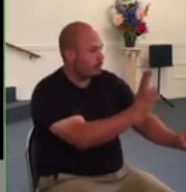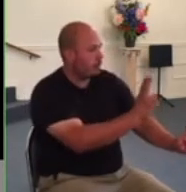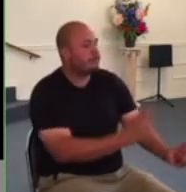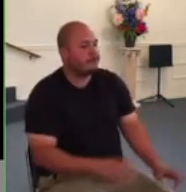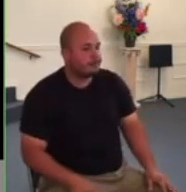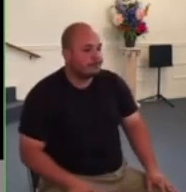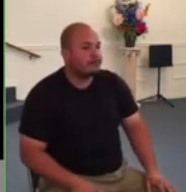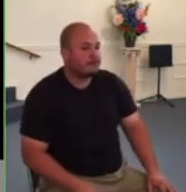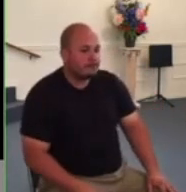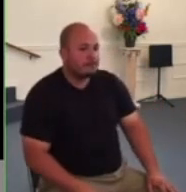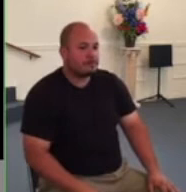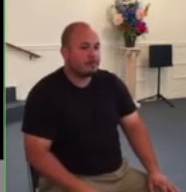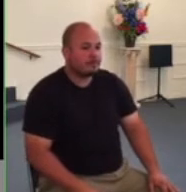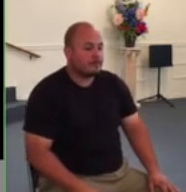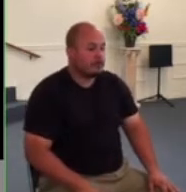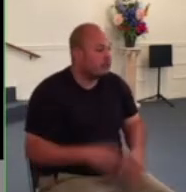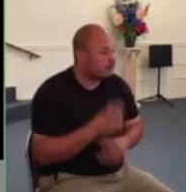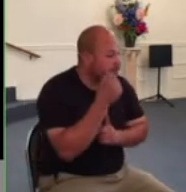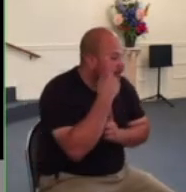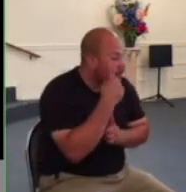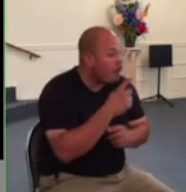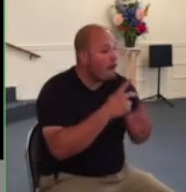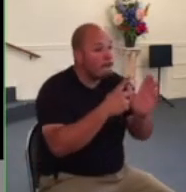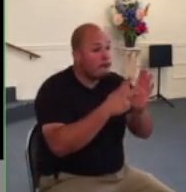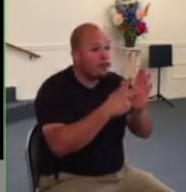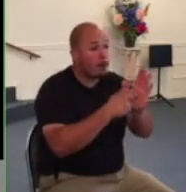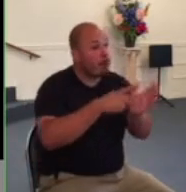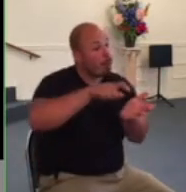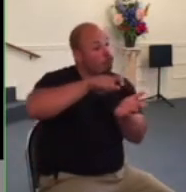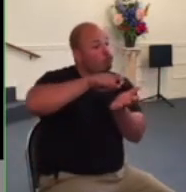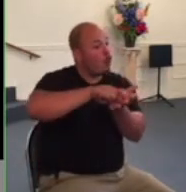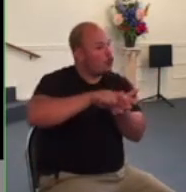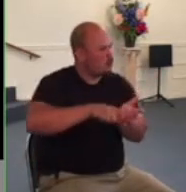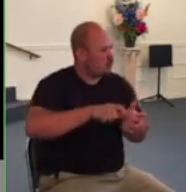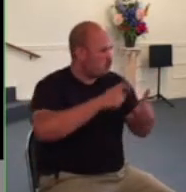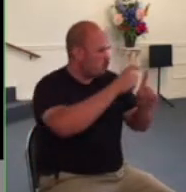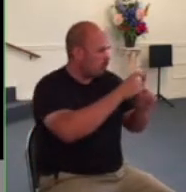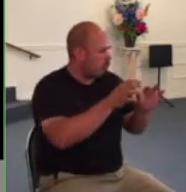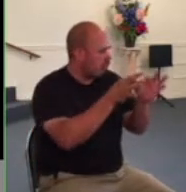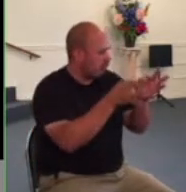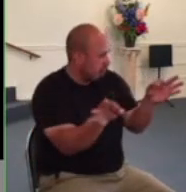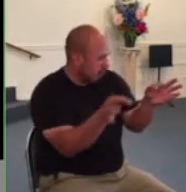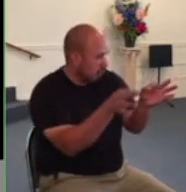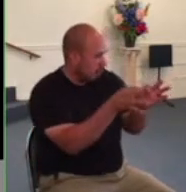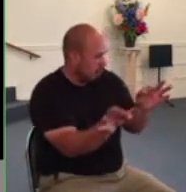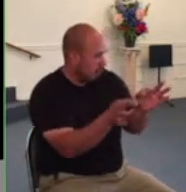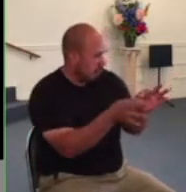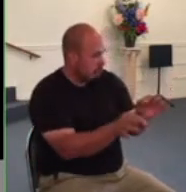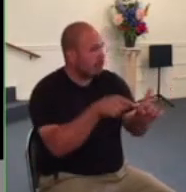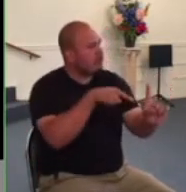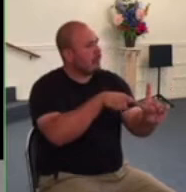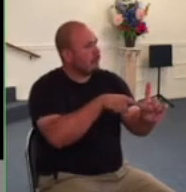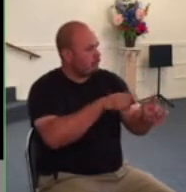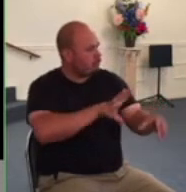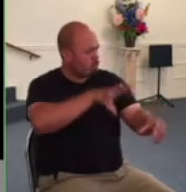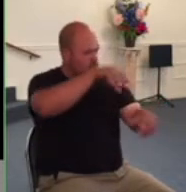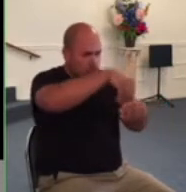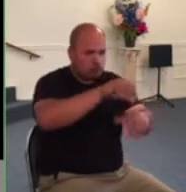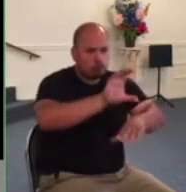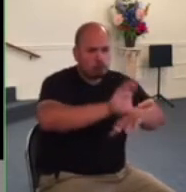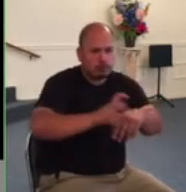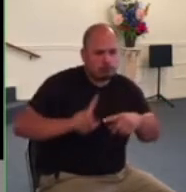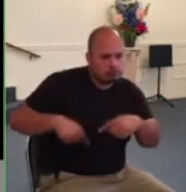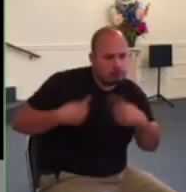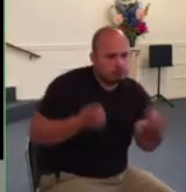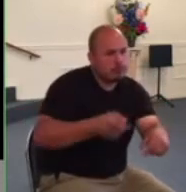now paul when he wrote these words had been a part of the church a long time and before that he had been a student